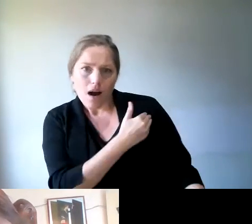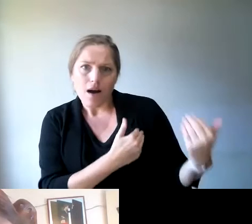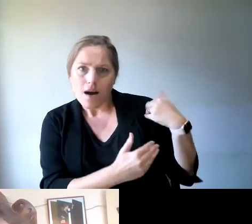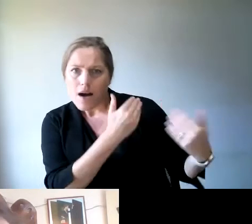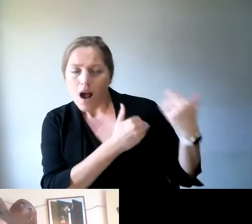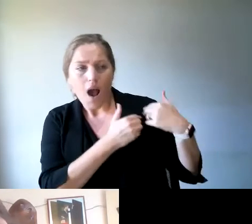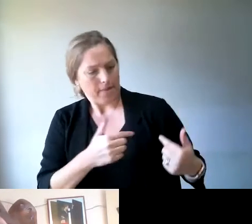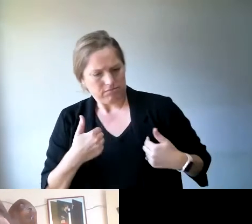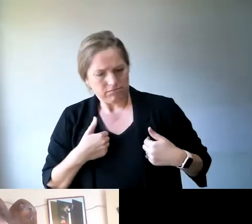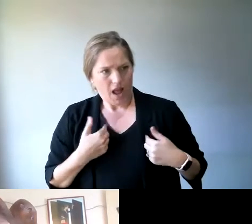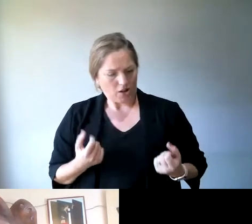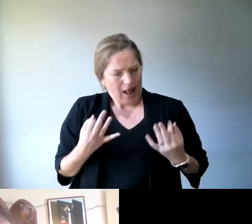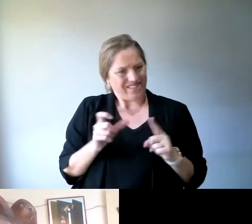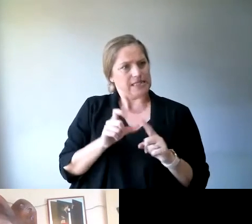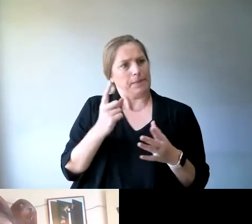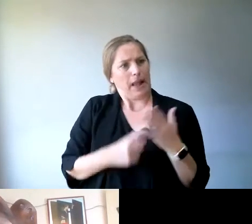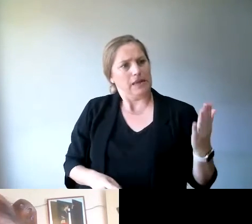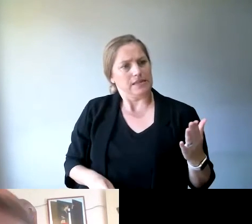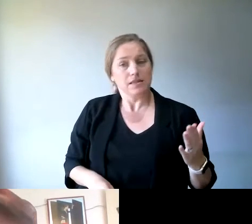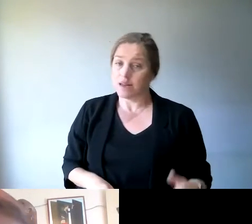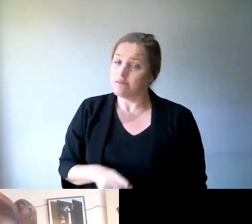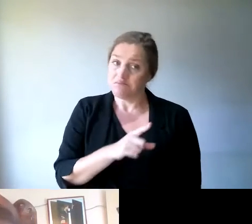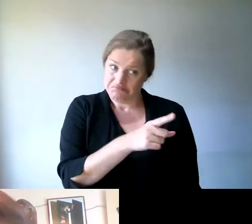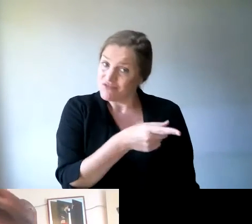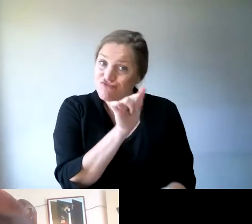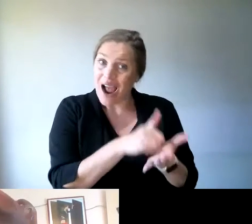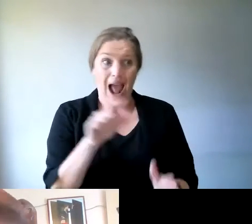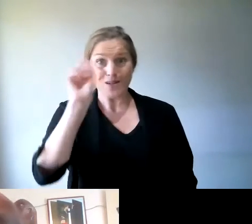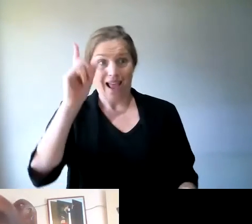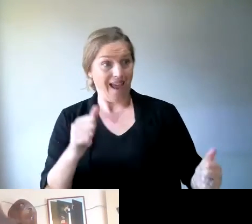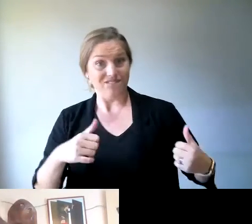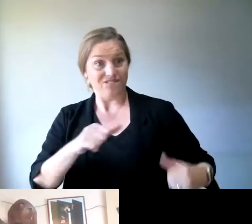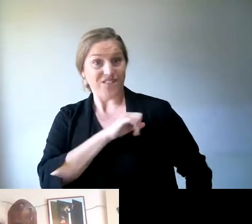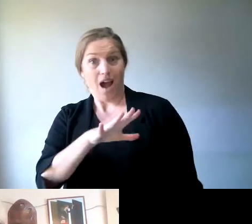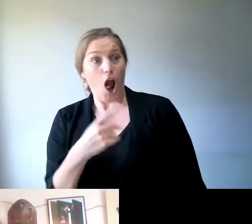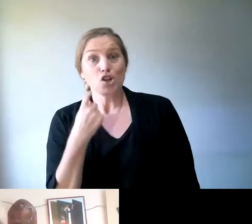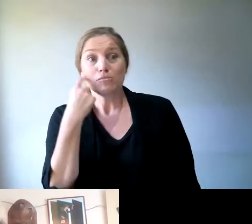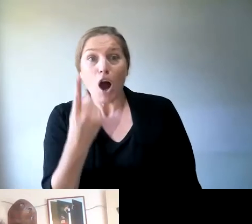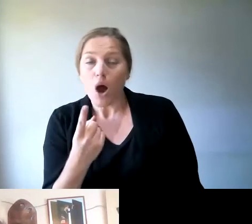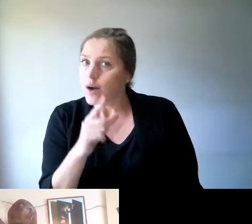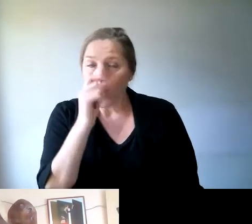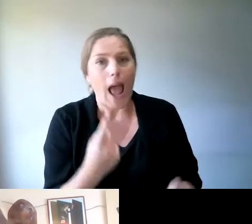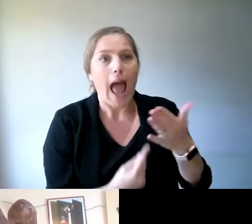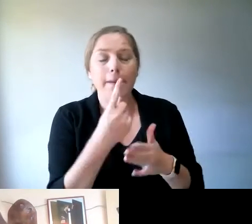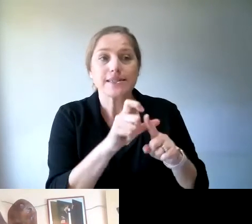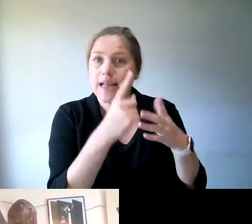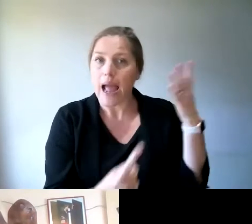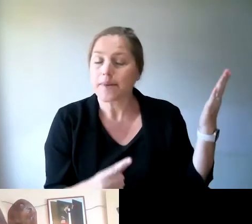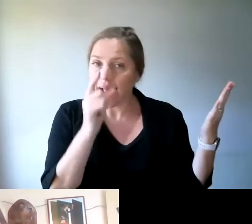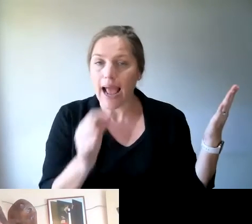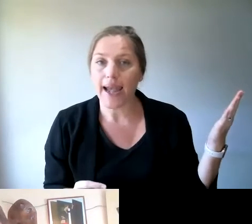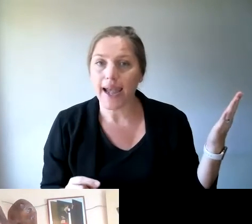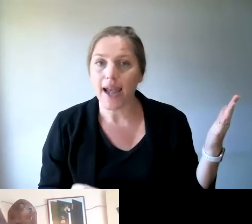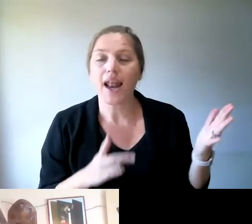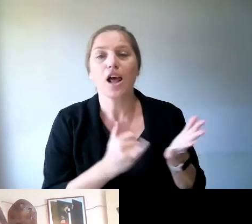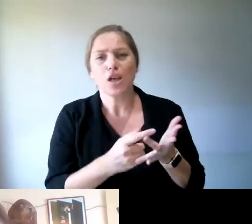a disability. I said, no, but you don't know tomorrow. That's right. You know, like, it was trying to get that message to